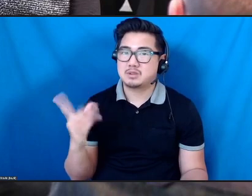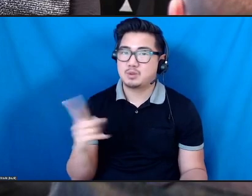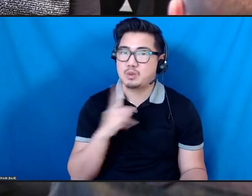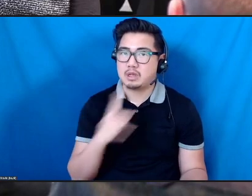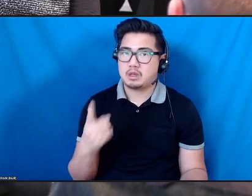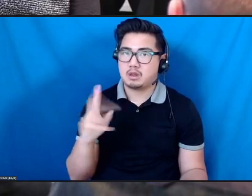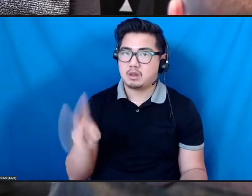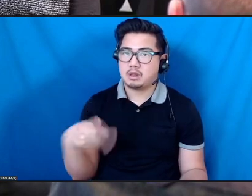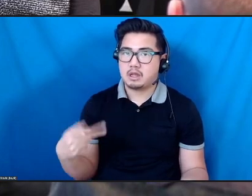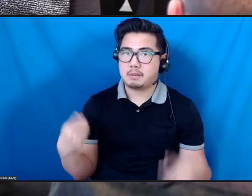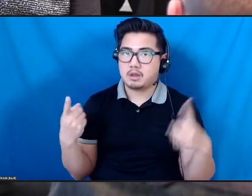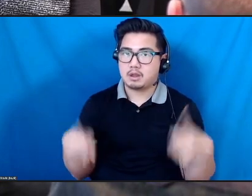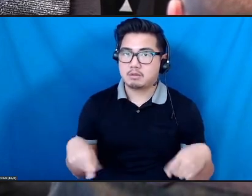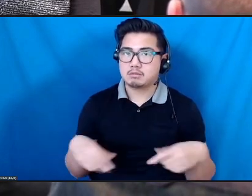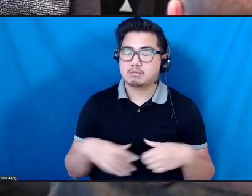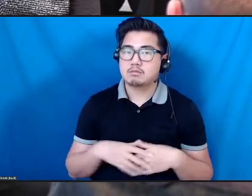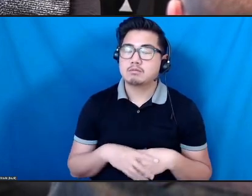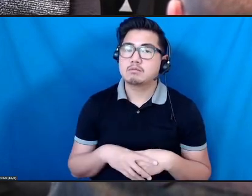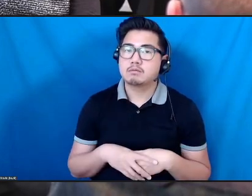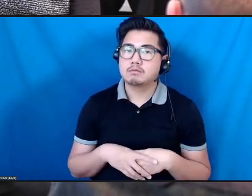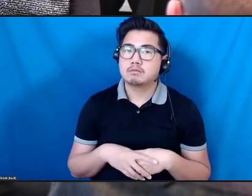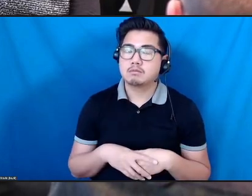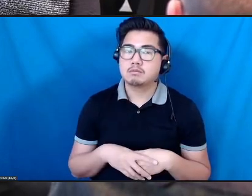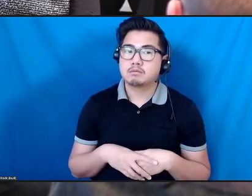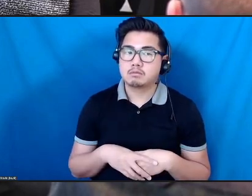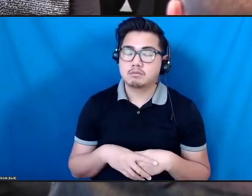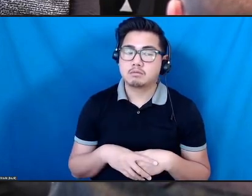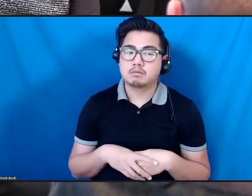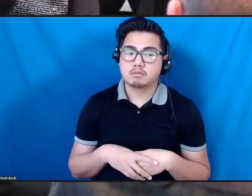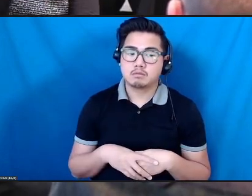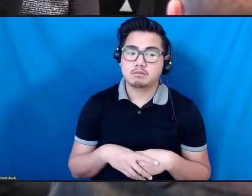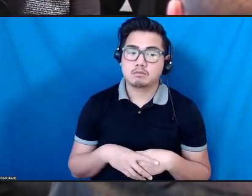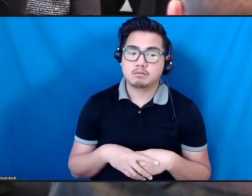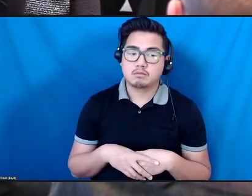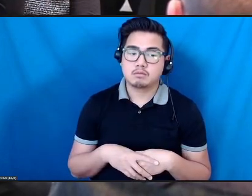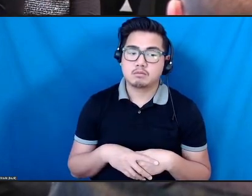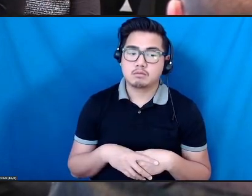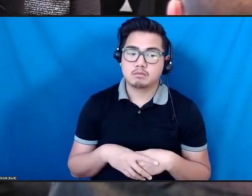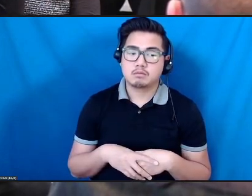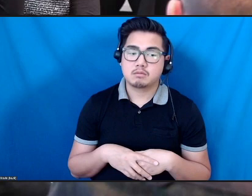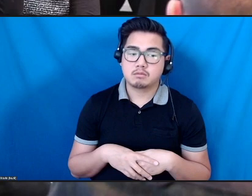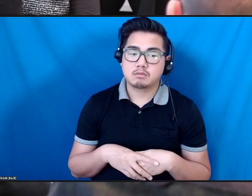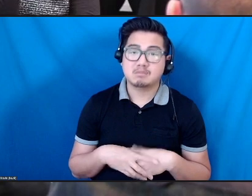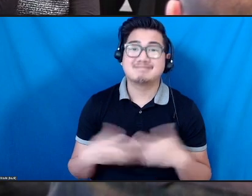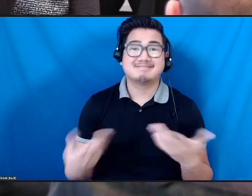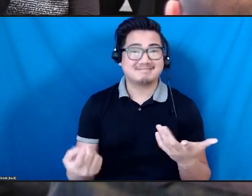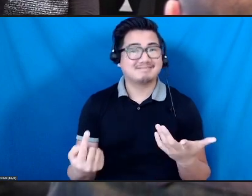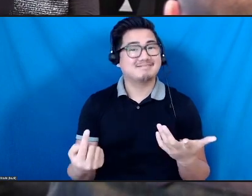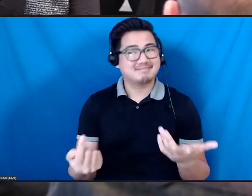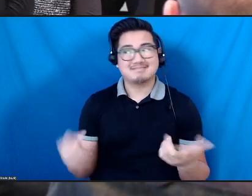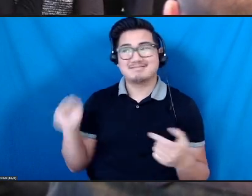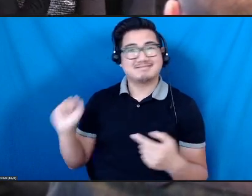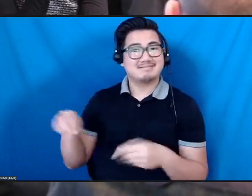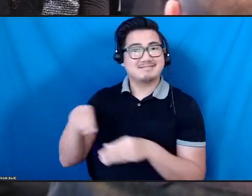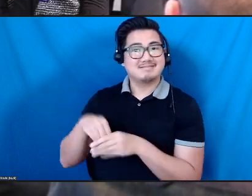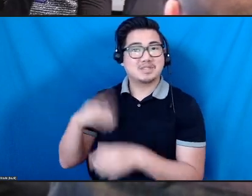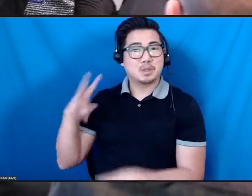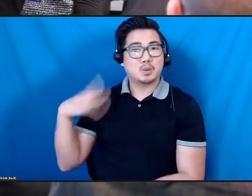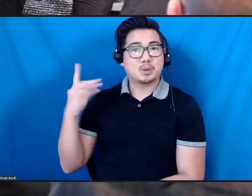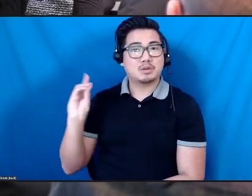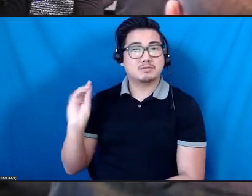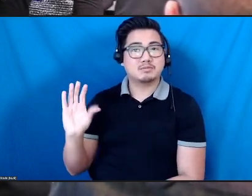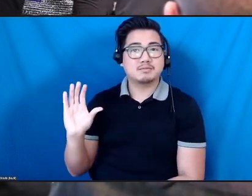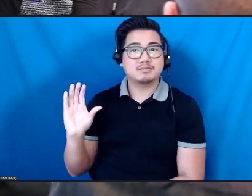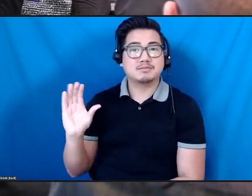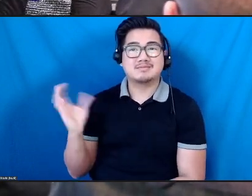the, you know, we being in Washington with a